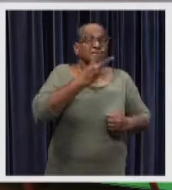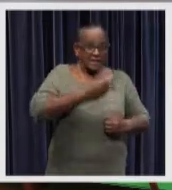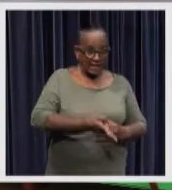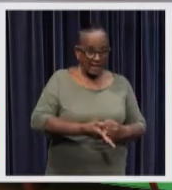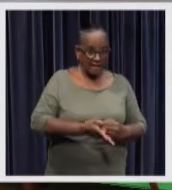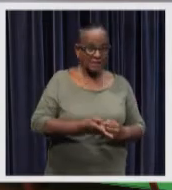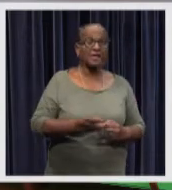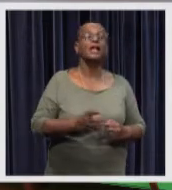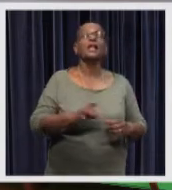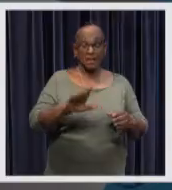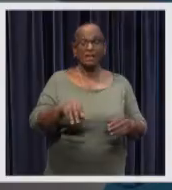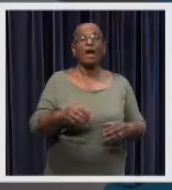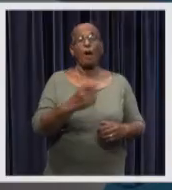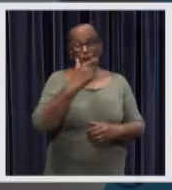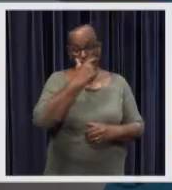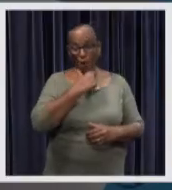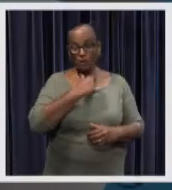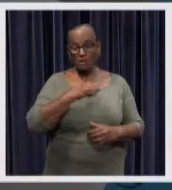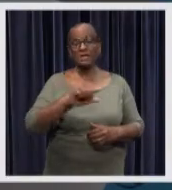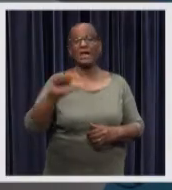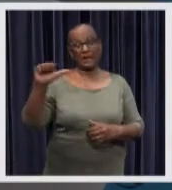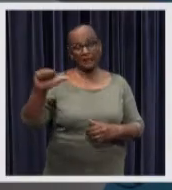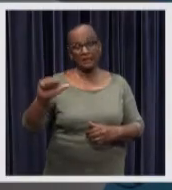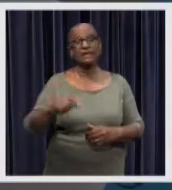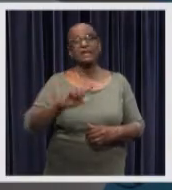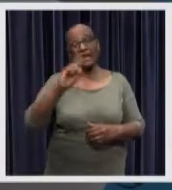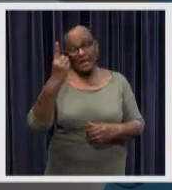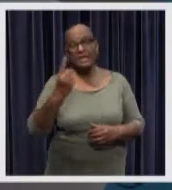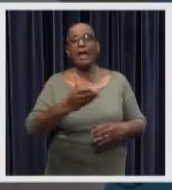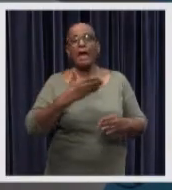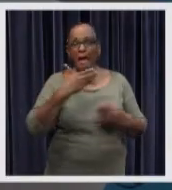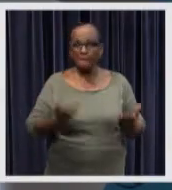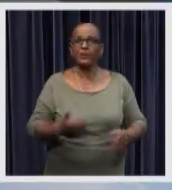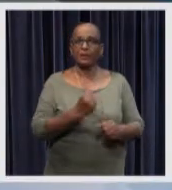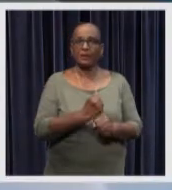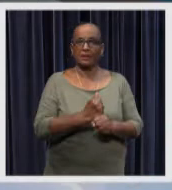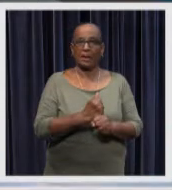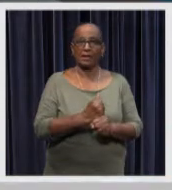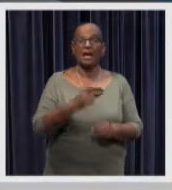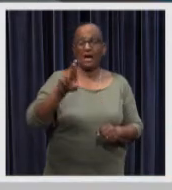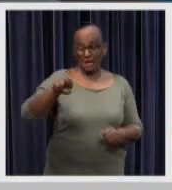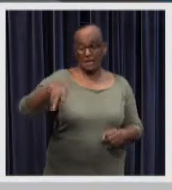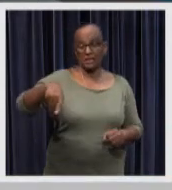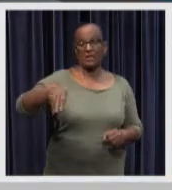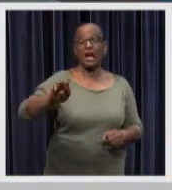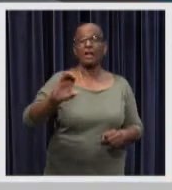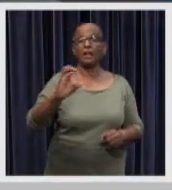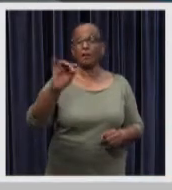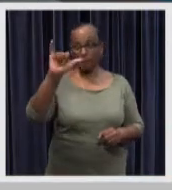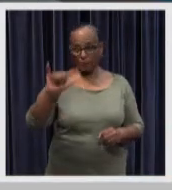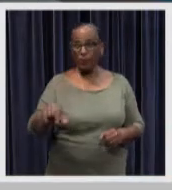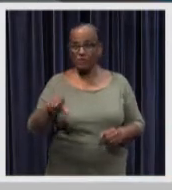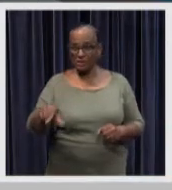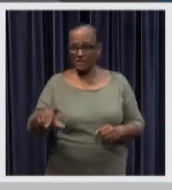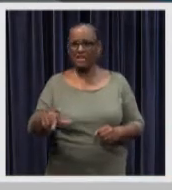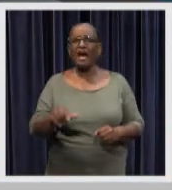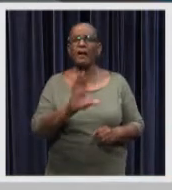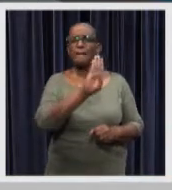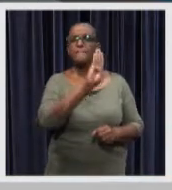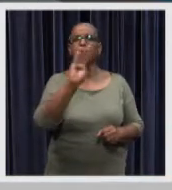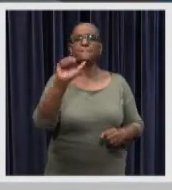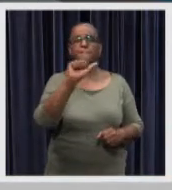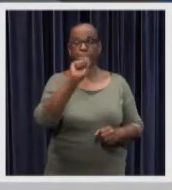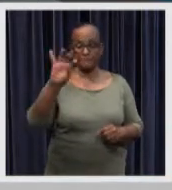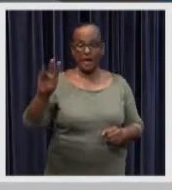the social security system of the boaters one administration has managed to achieve despite